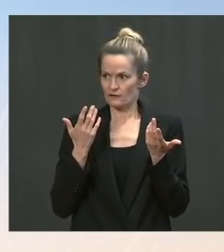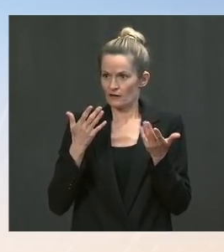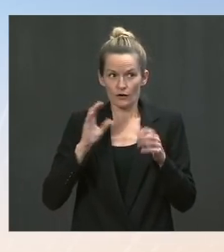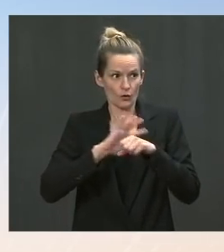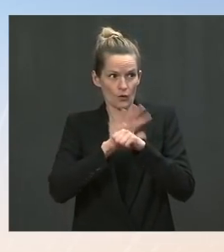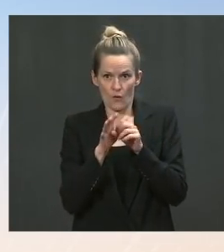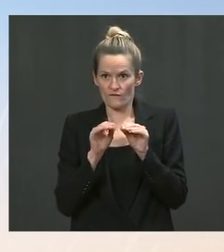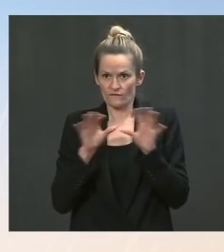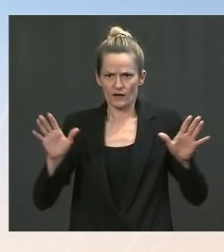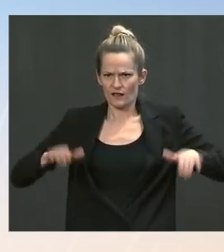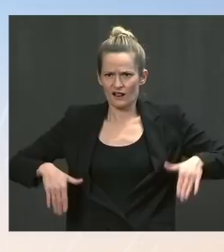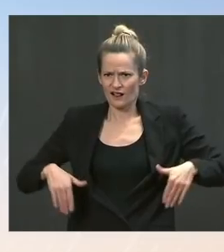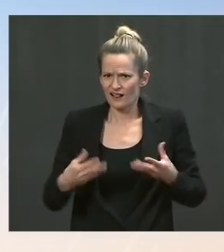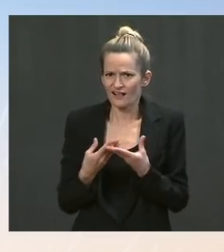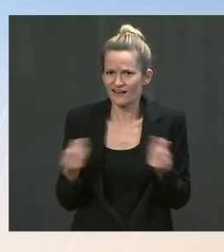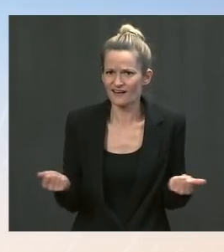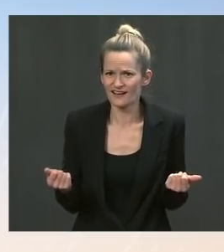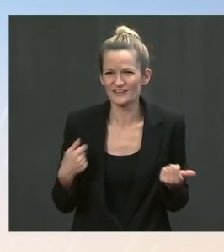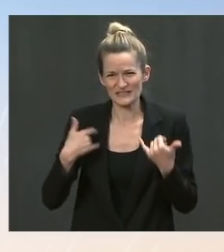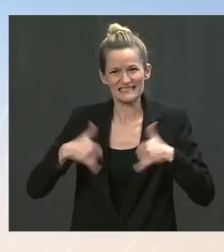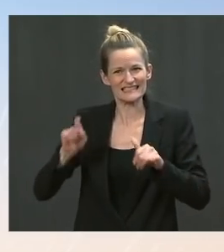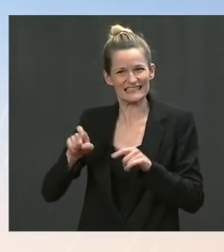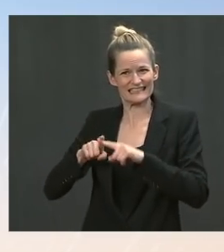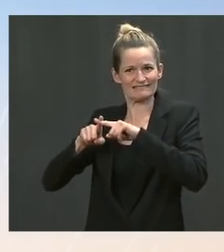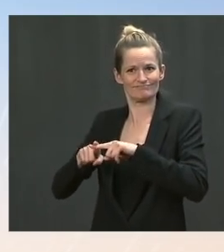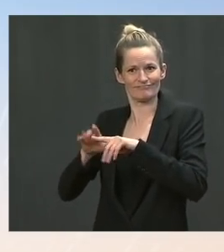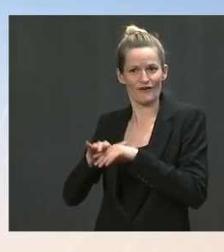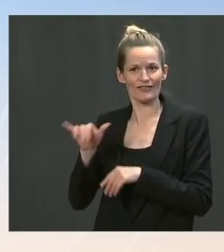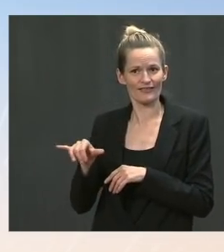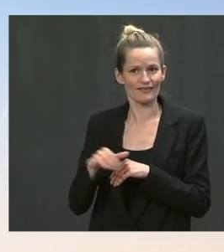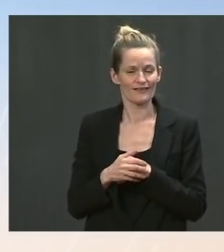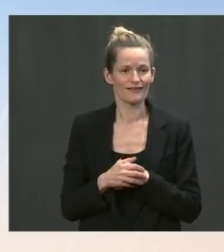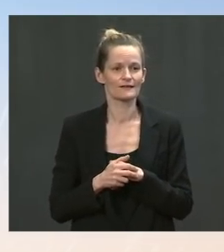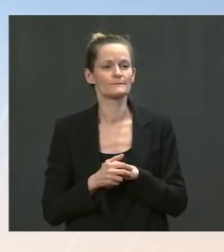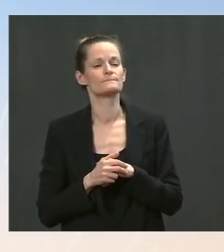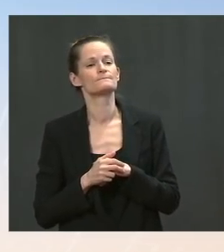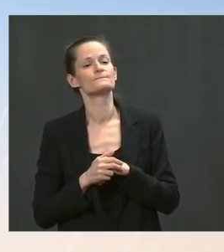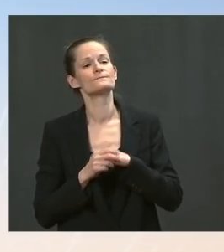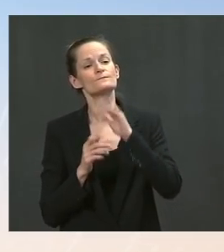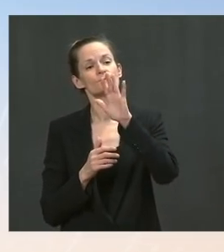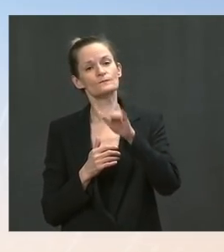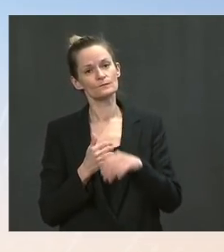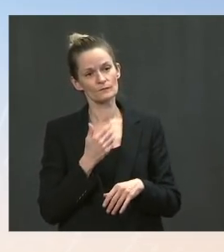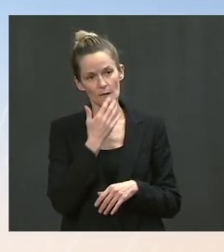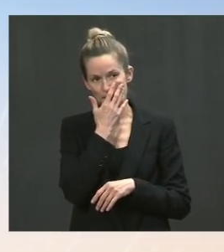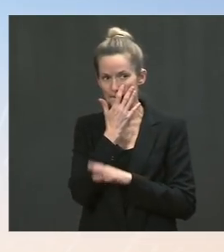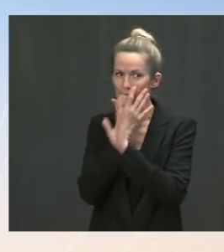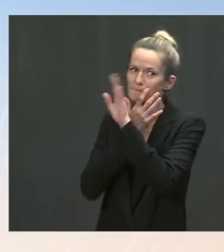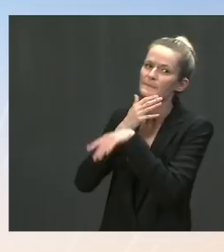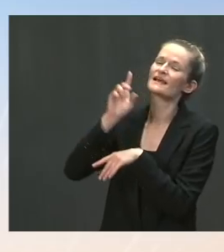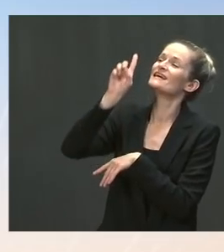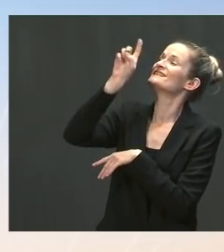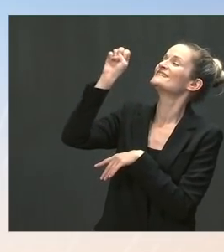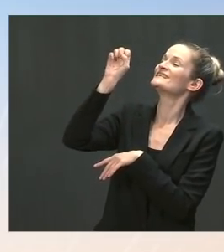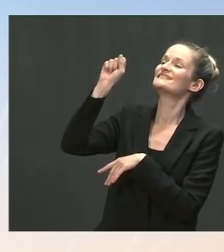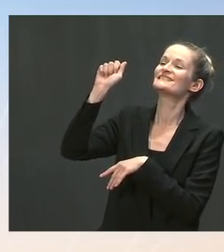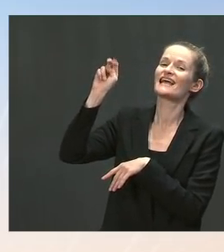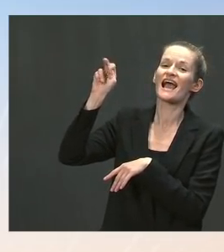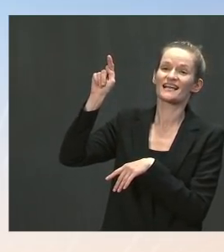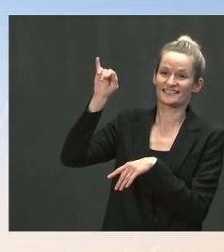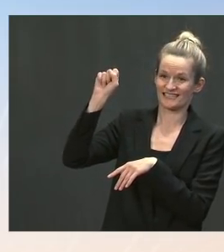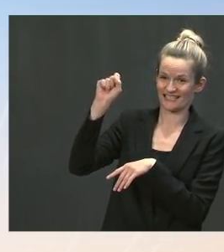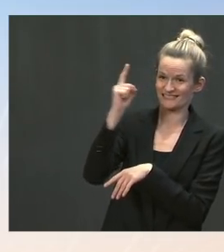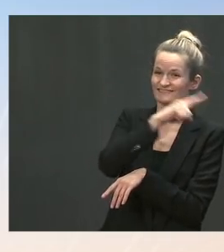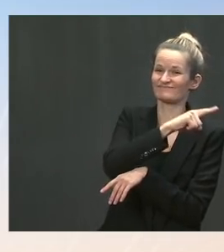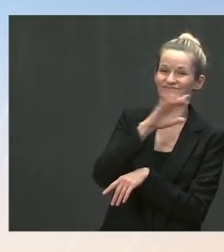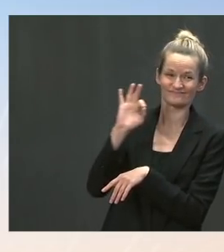withholding funds from school districts that don't let parents opt out of policies that require masks in the classroom. Does the President think